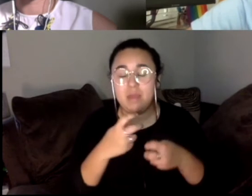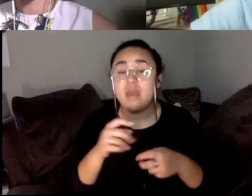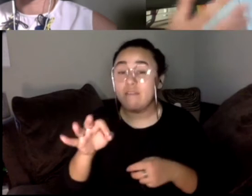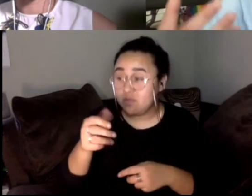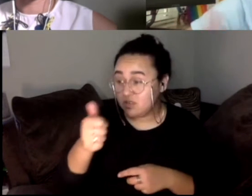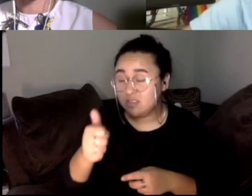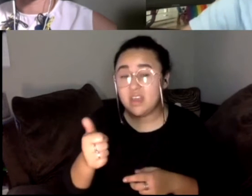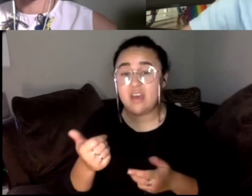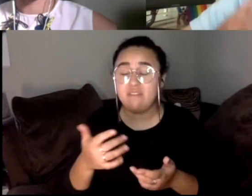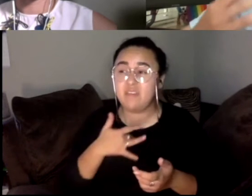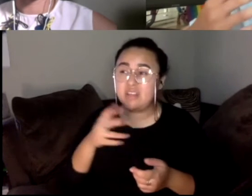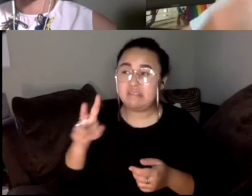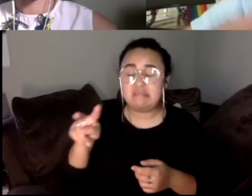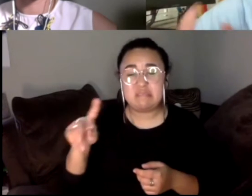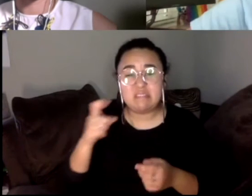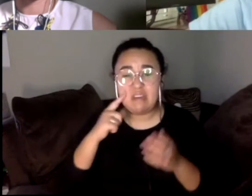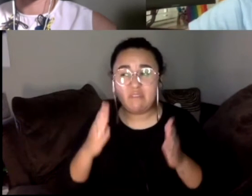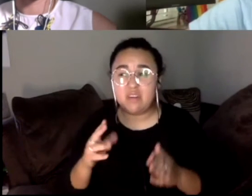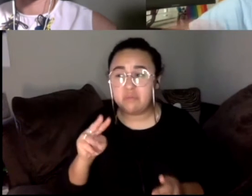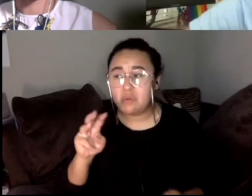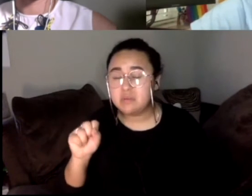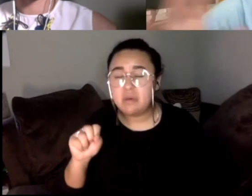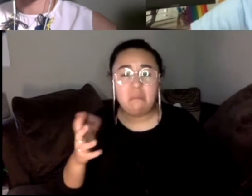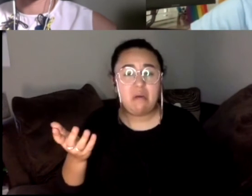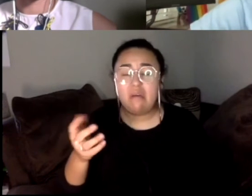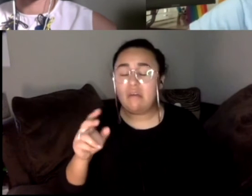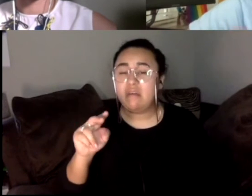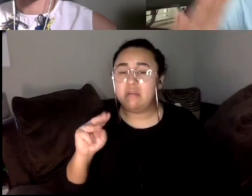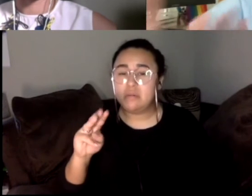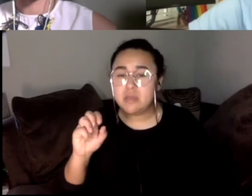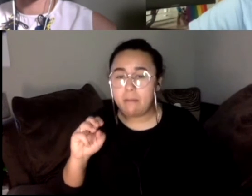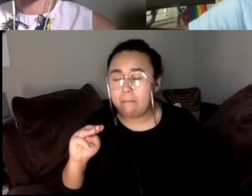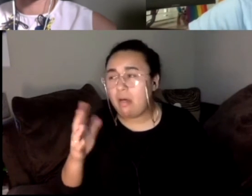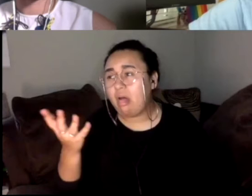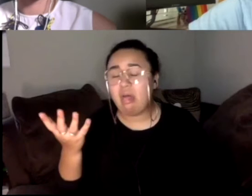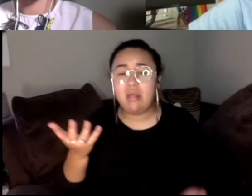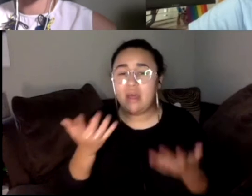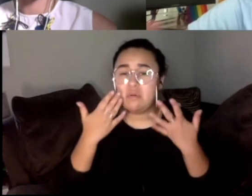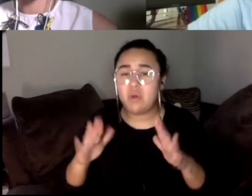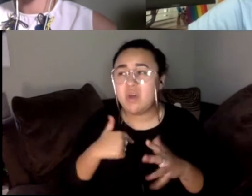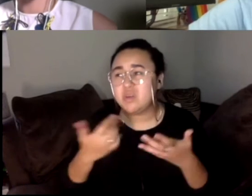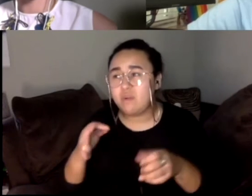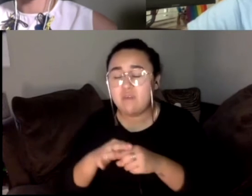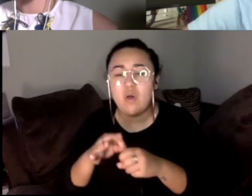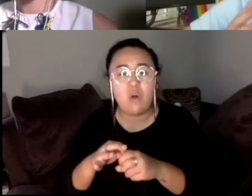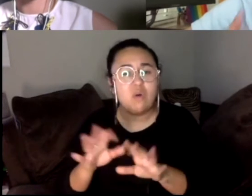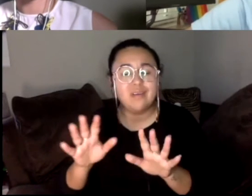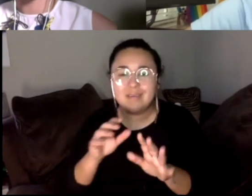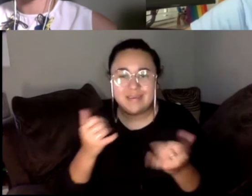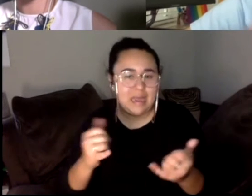about this governor, as I do, you know, this is not the time to air those things. We have 2022, we have the normal process to figure that stuff out.